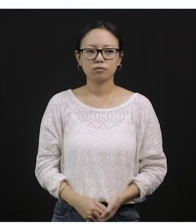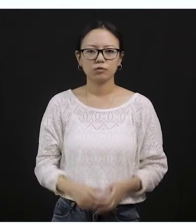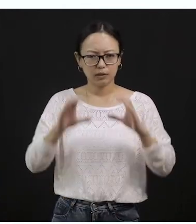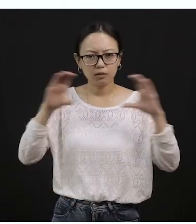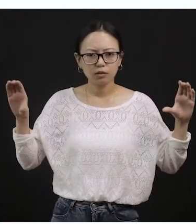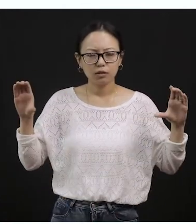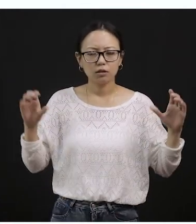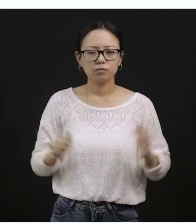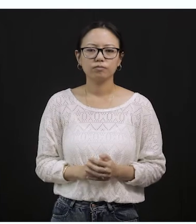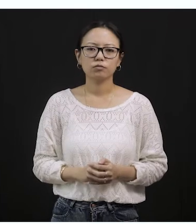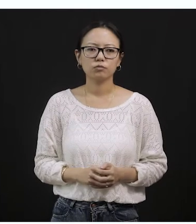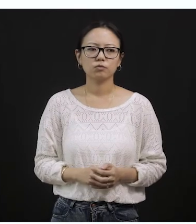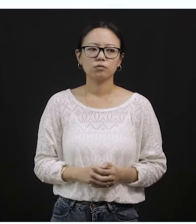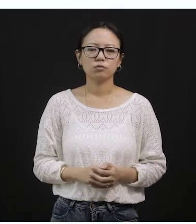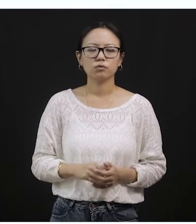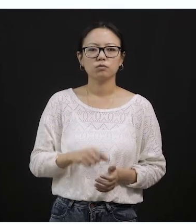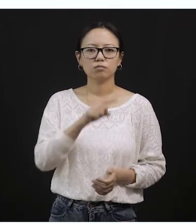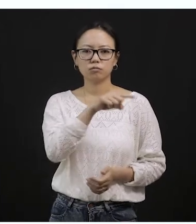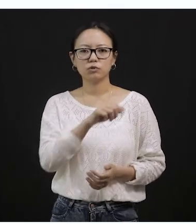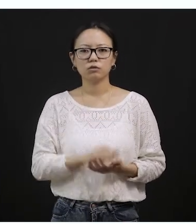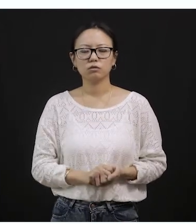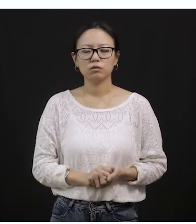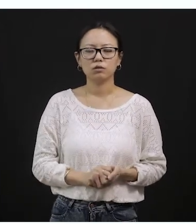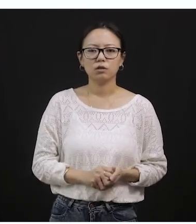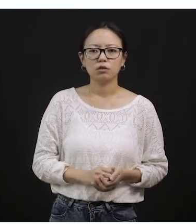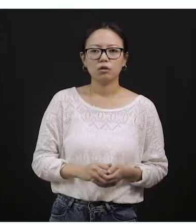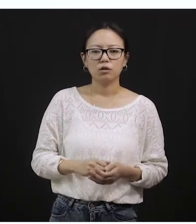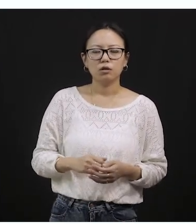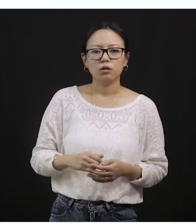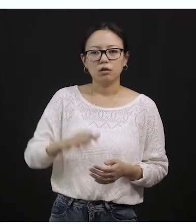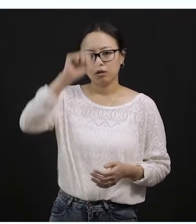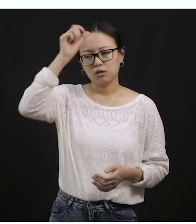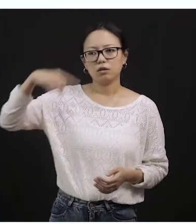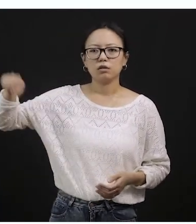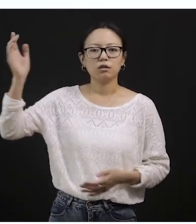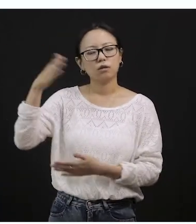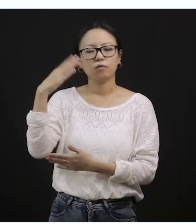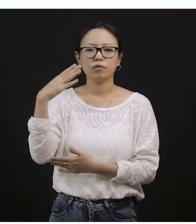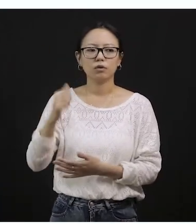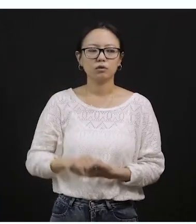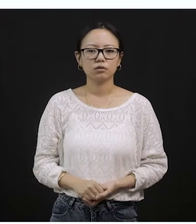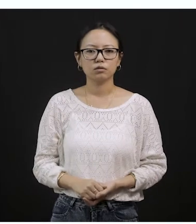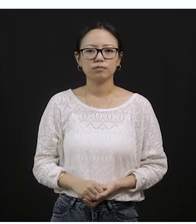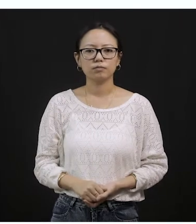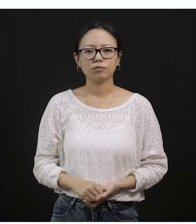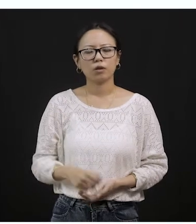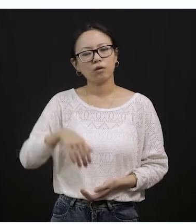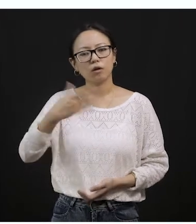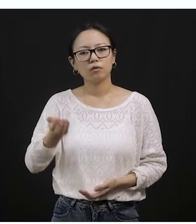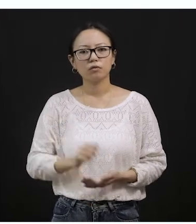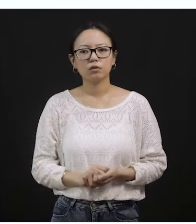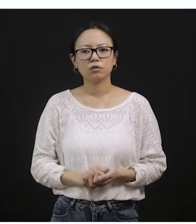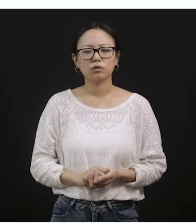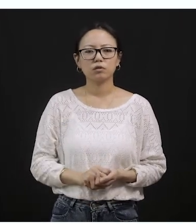So this is all about our national flag. After that, we learned about traffic symbols.